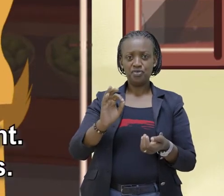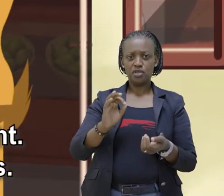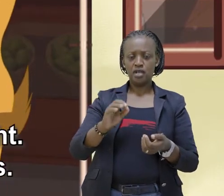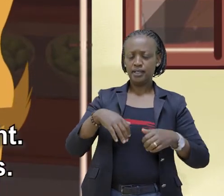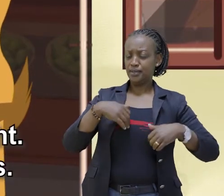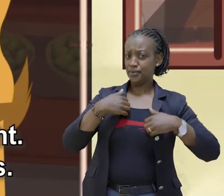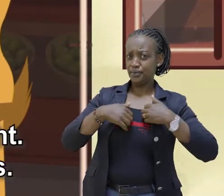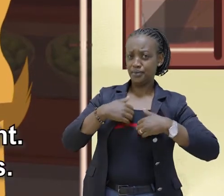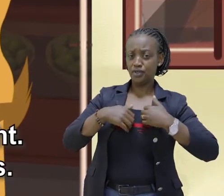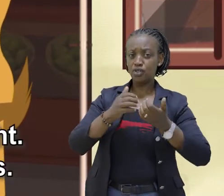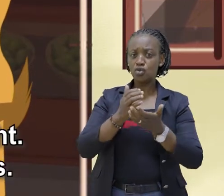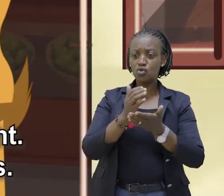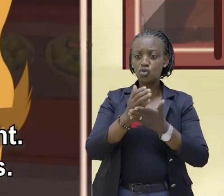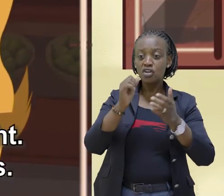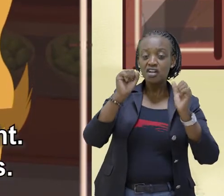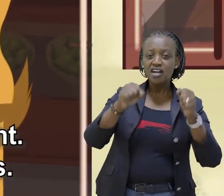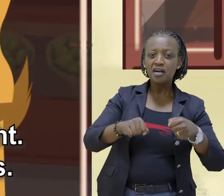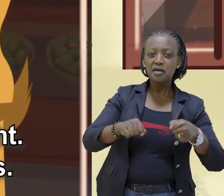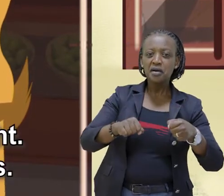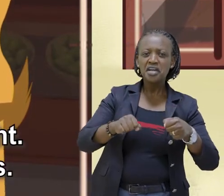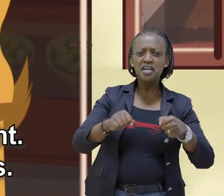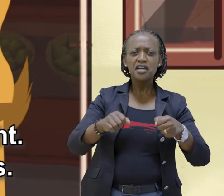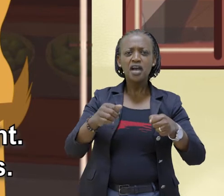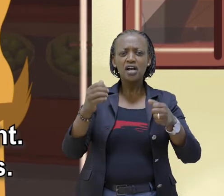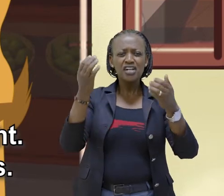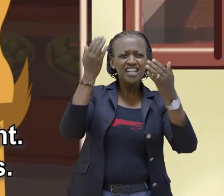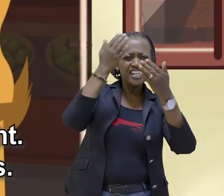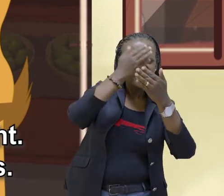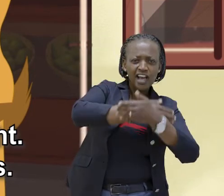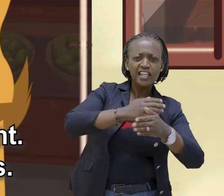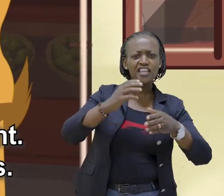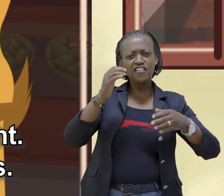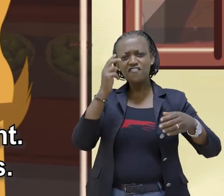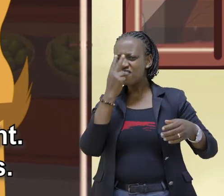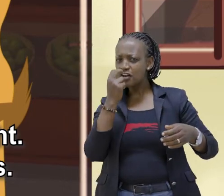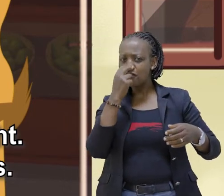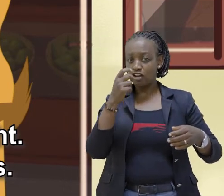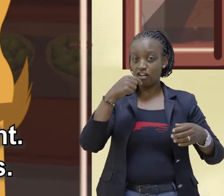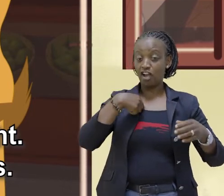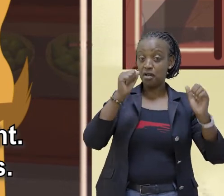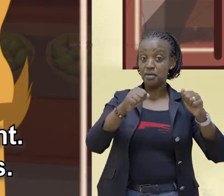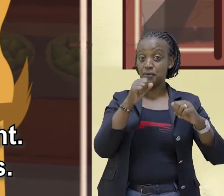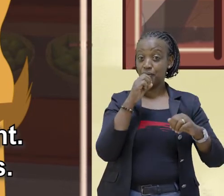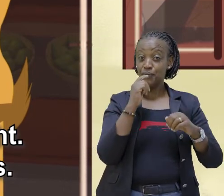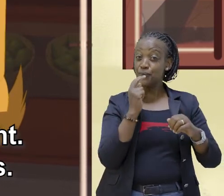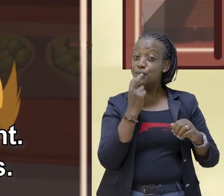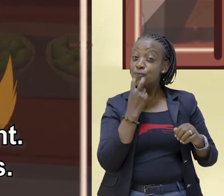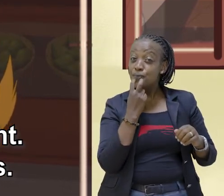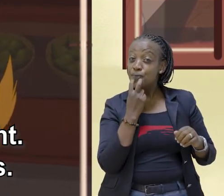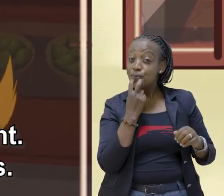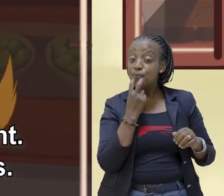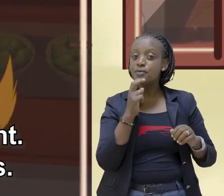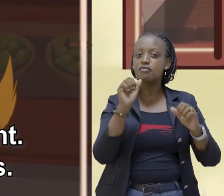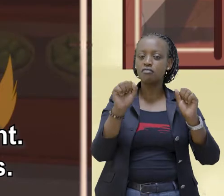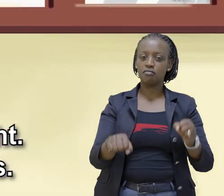Hmm, interesting This is going to be a fun night I can be the referee I'm